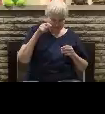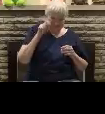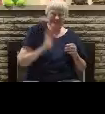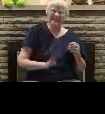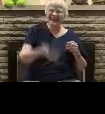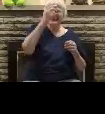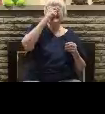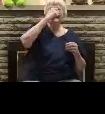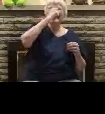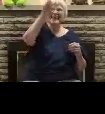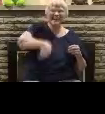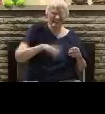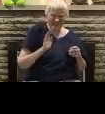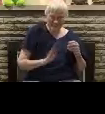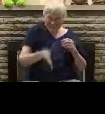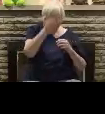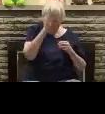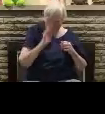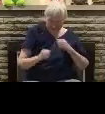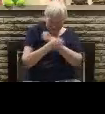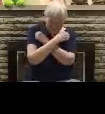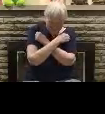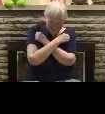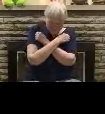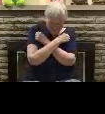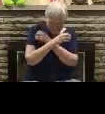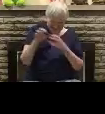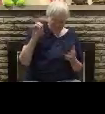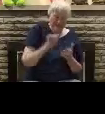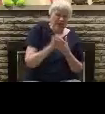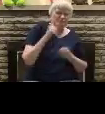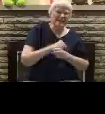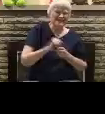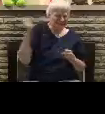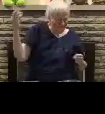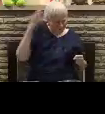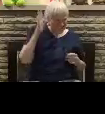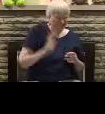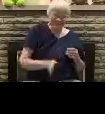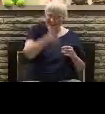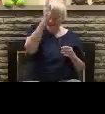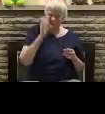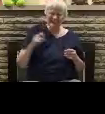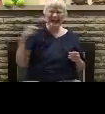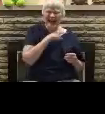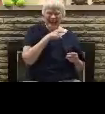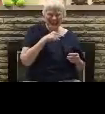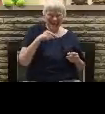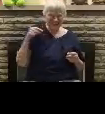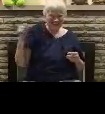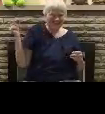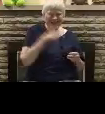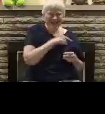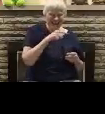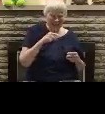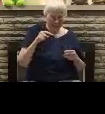care. God is love. That's taking the grace of God and turning it into lasciviousness. It's a